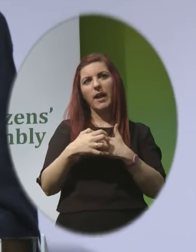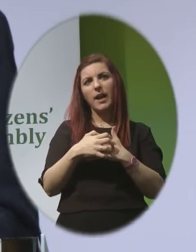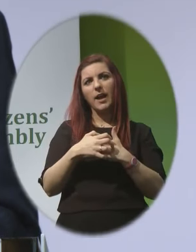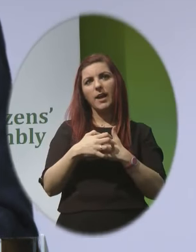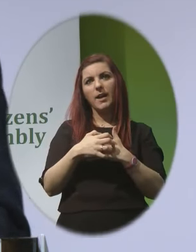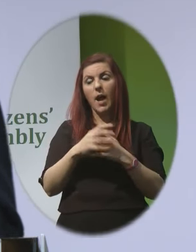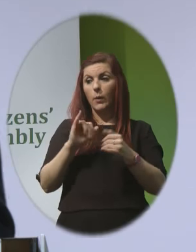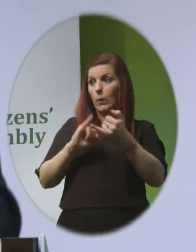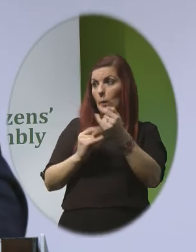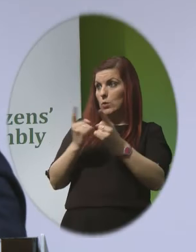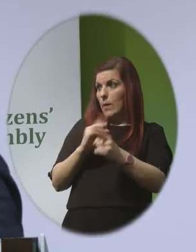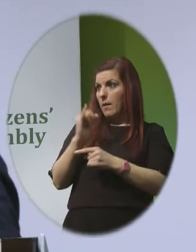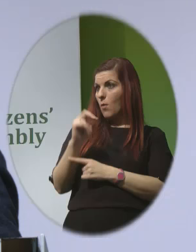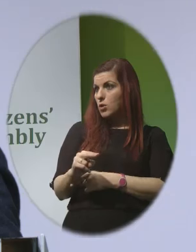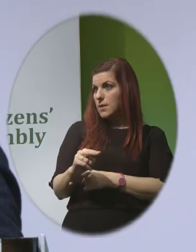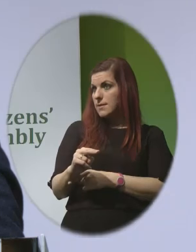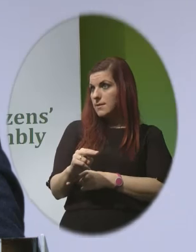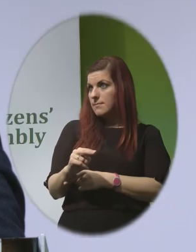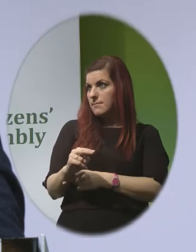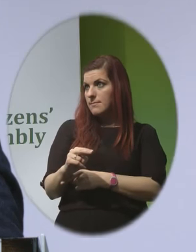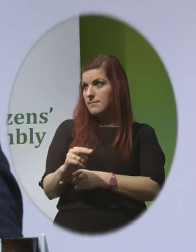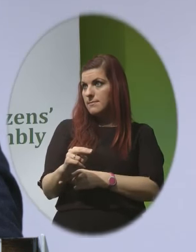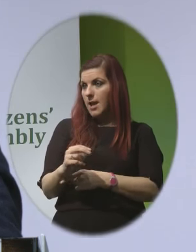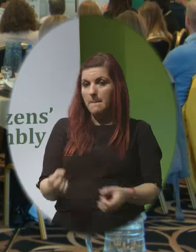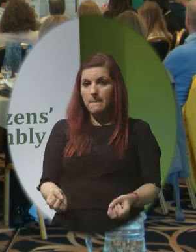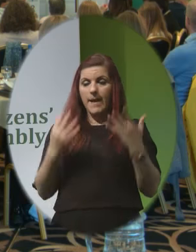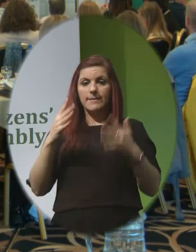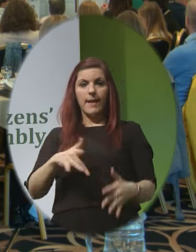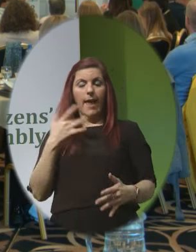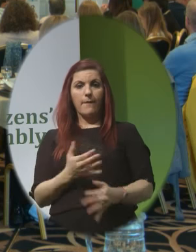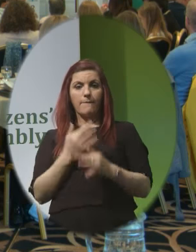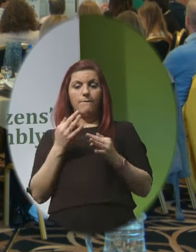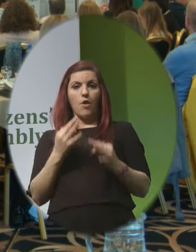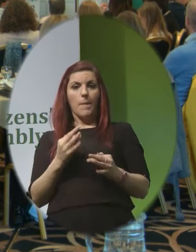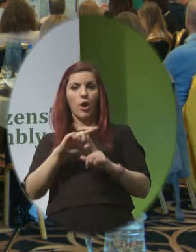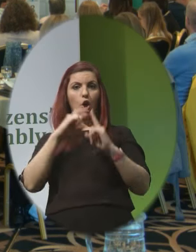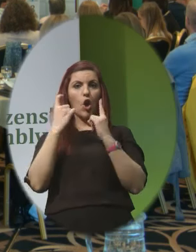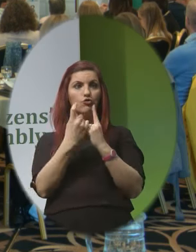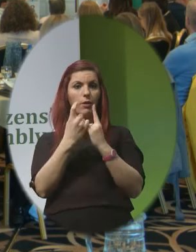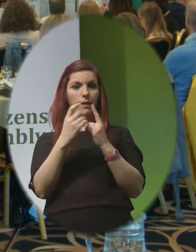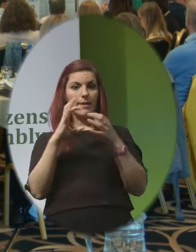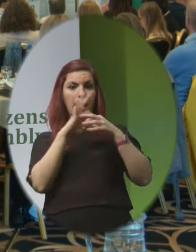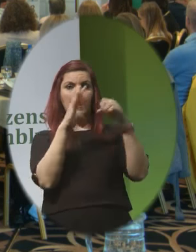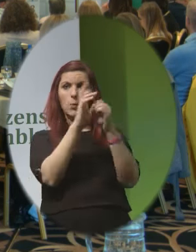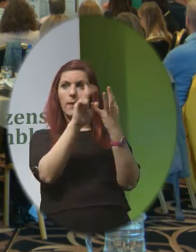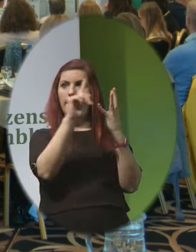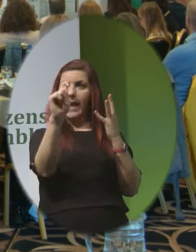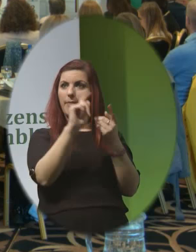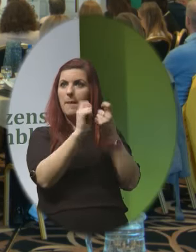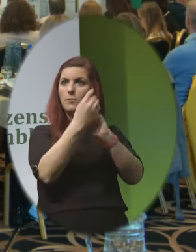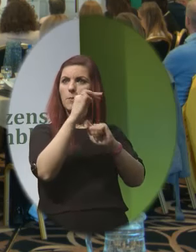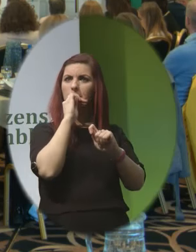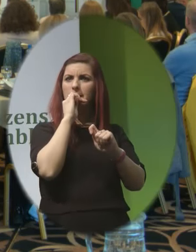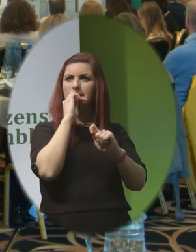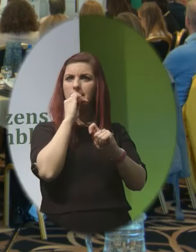who would perform these abortions Abandoning the life-affirming culture underpinned by the Eighth Amendment Will create great